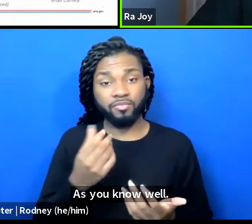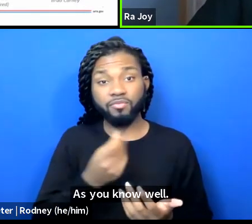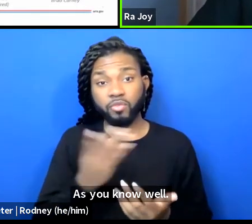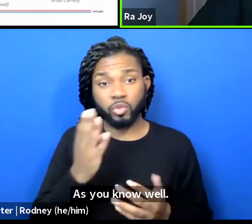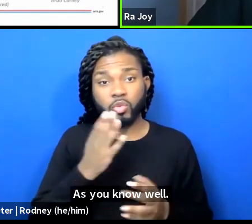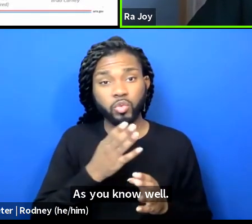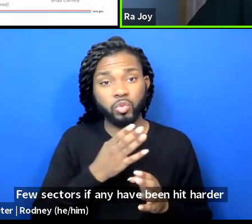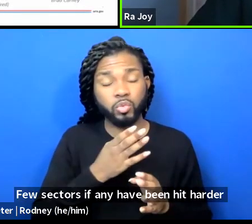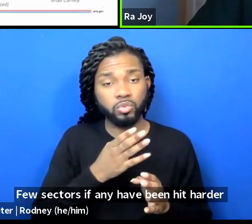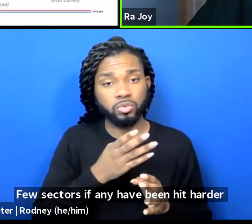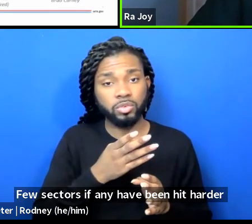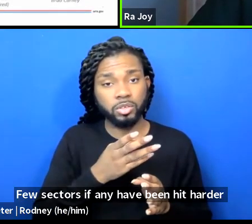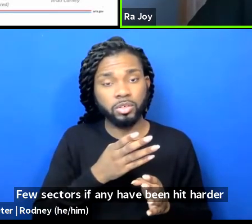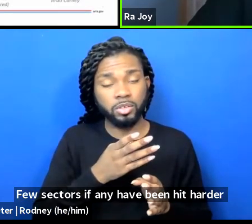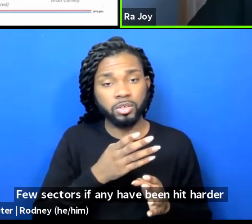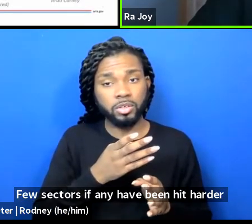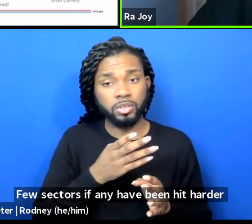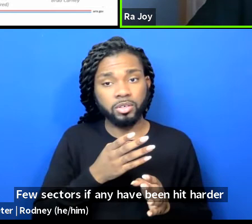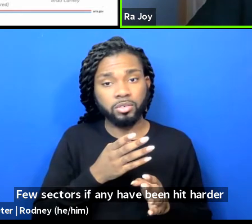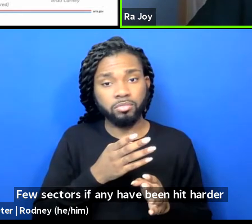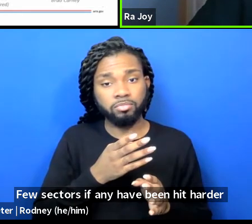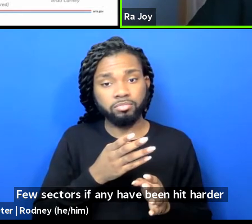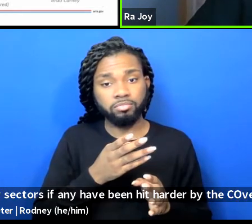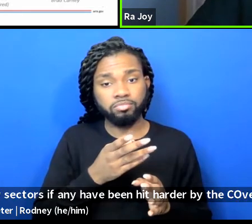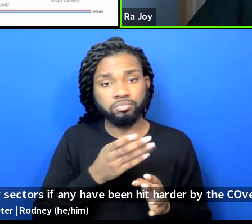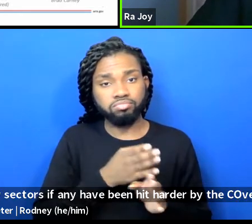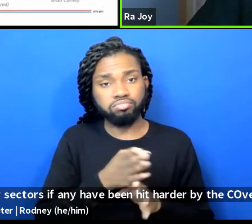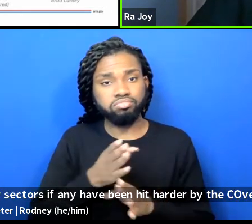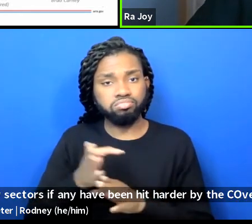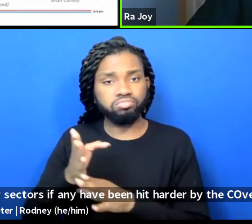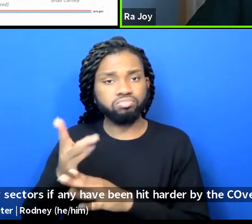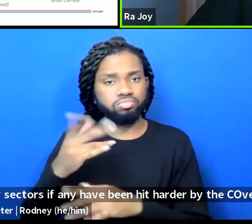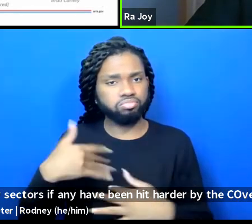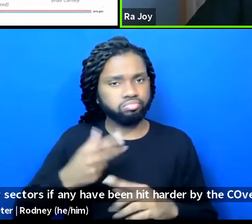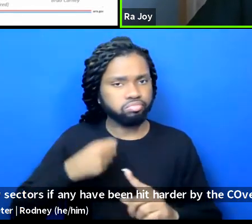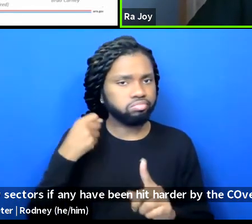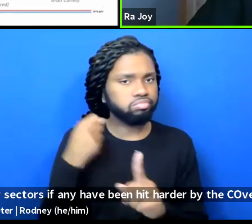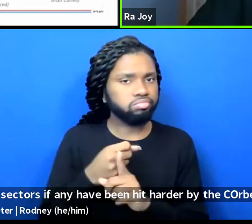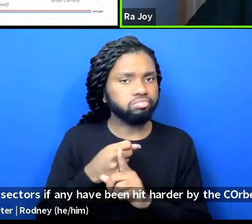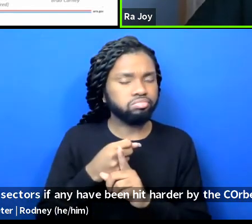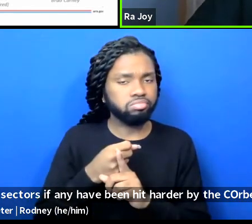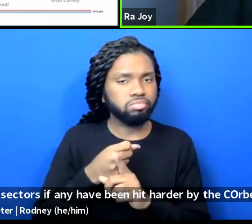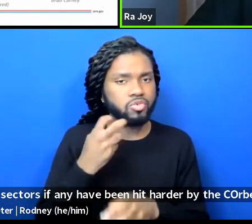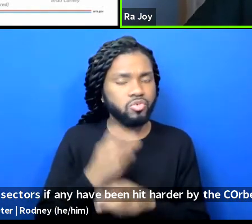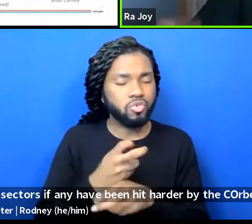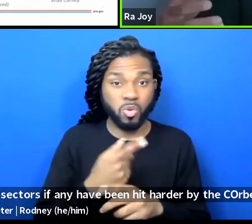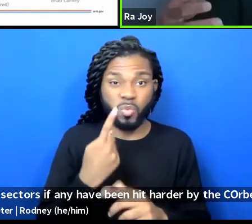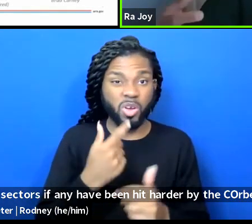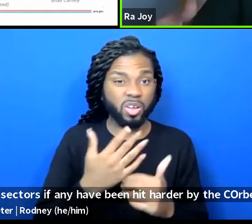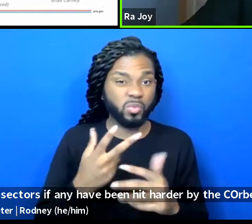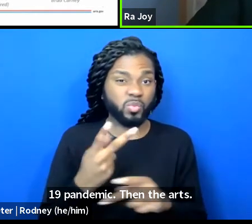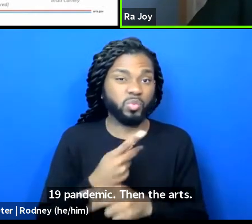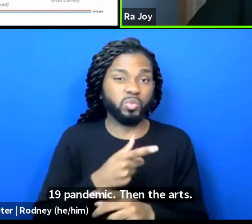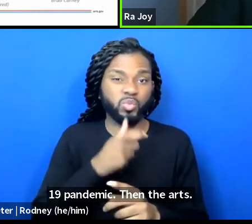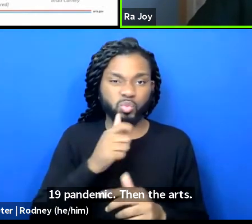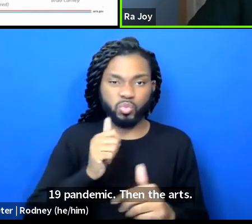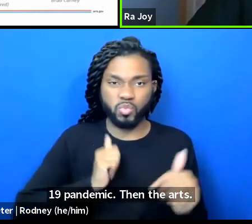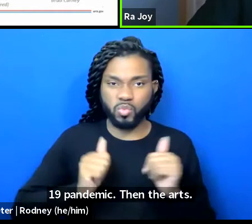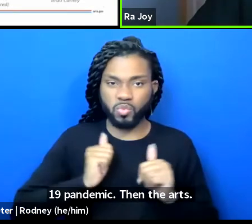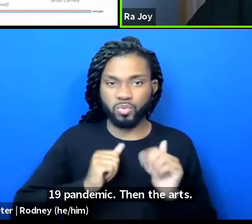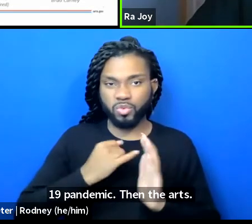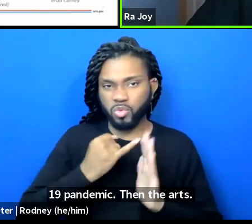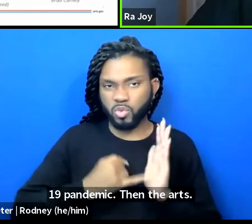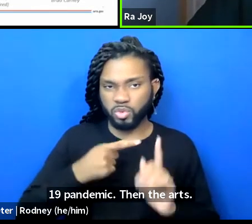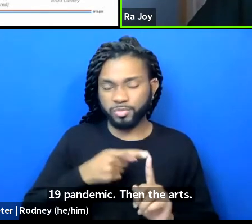have been hit harder by the COVID-19 pandemic than the arts. Our theaters were